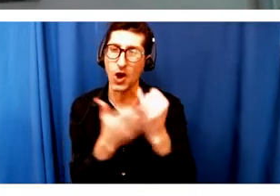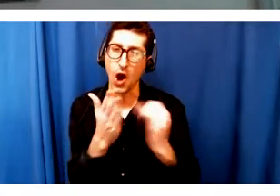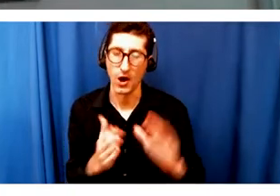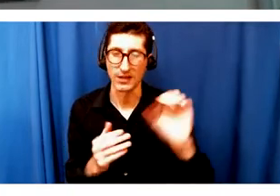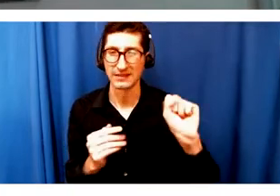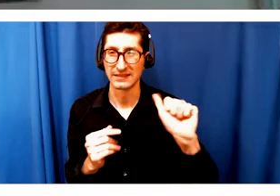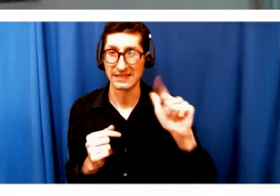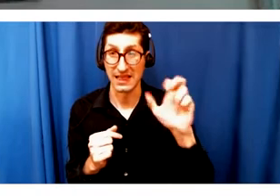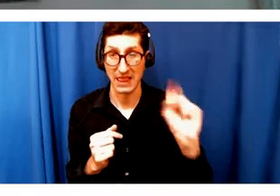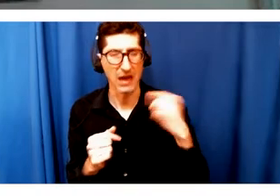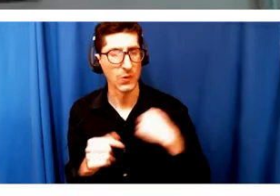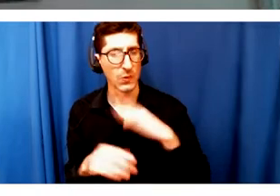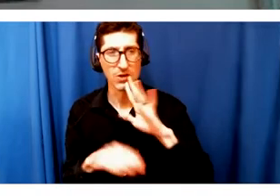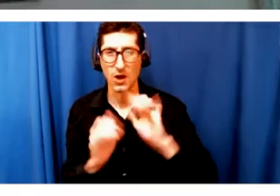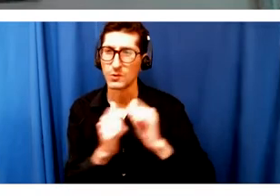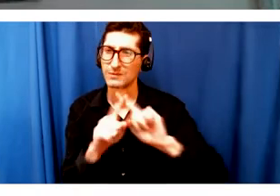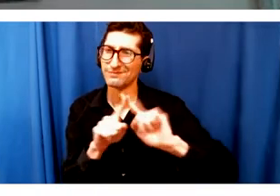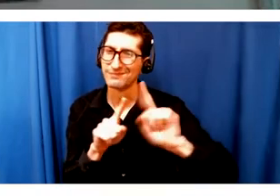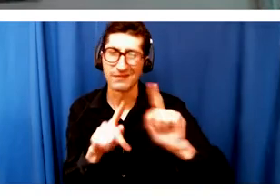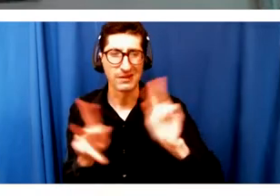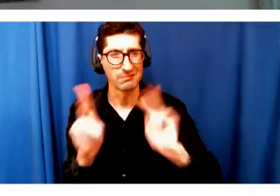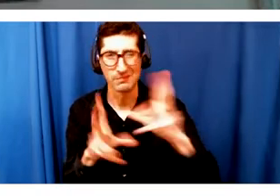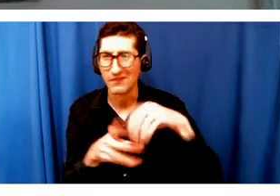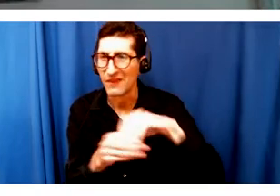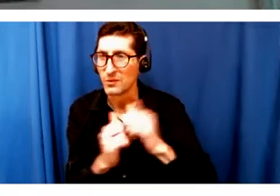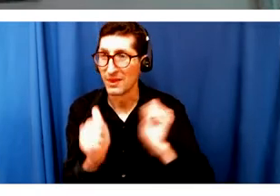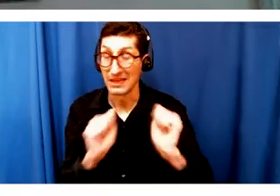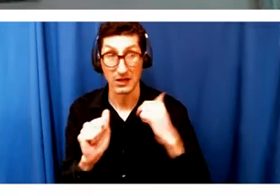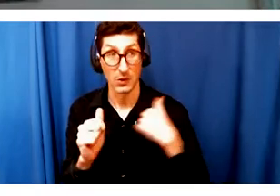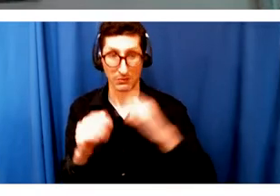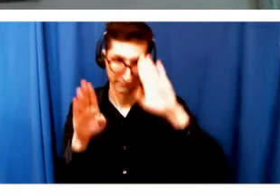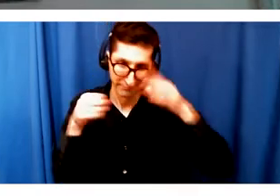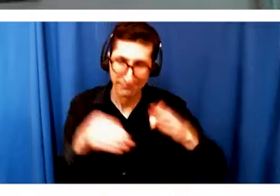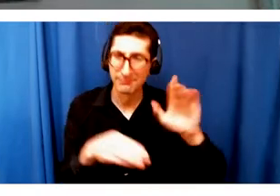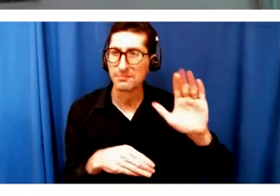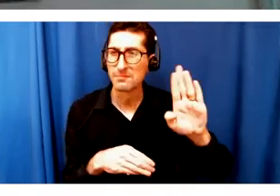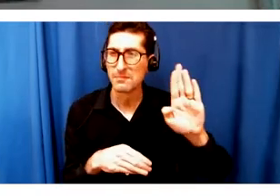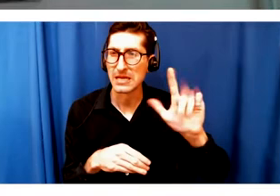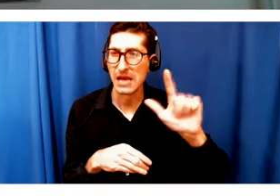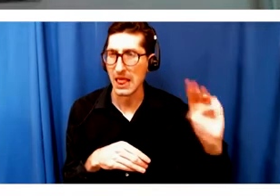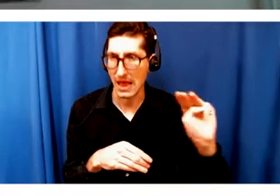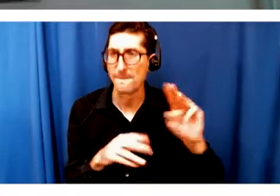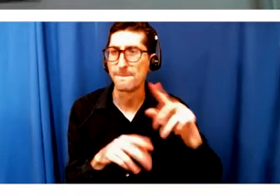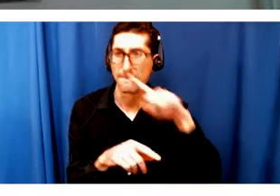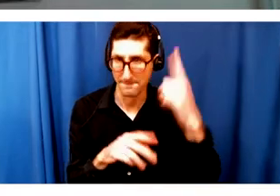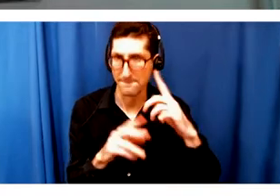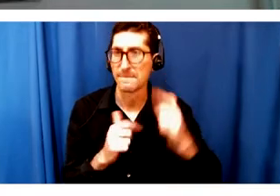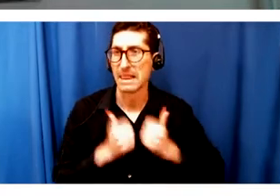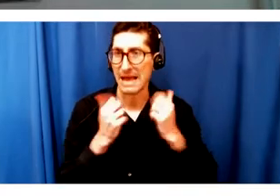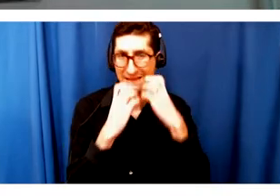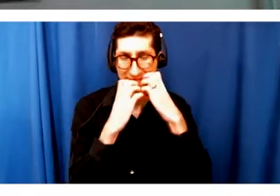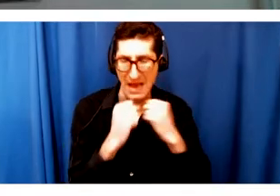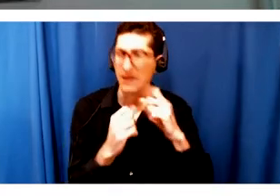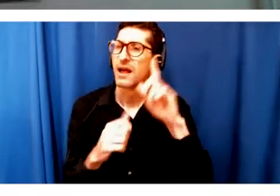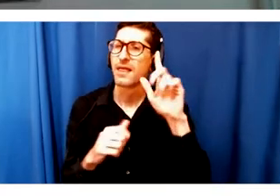For the moment, have been focusing on Black Lives Matter and what theater and art looks like in the midst of the Black Lives Matter movement.